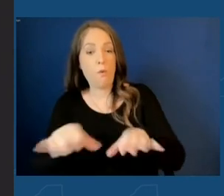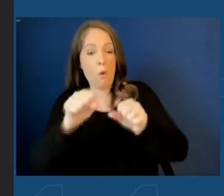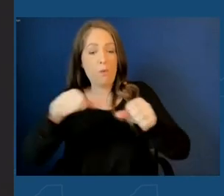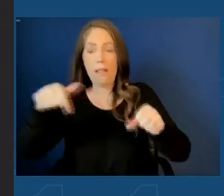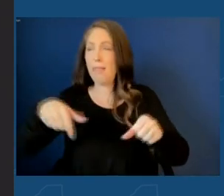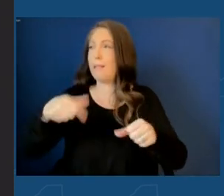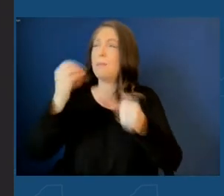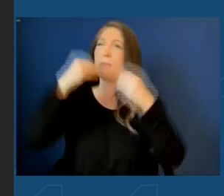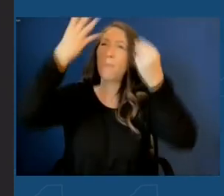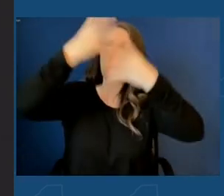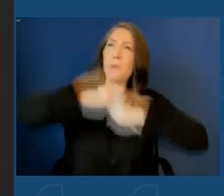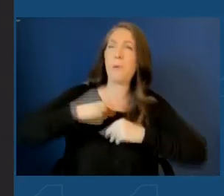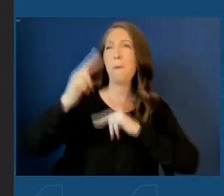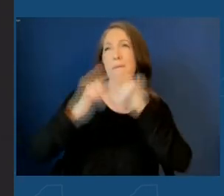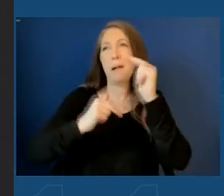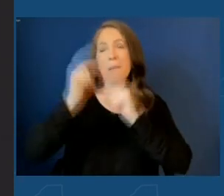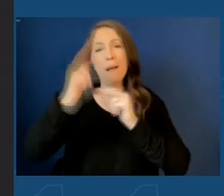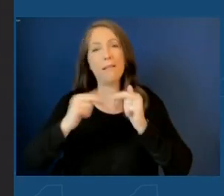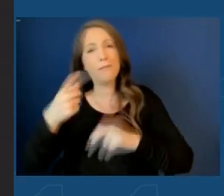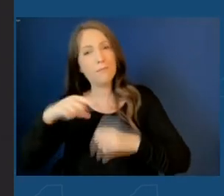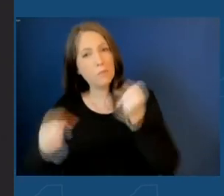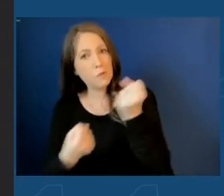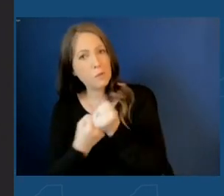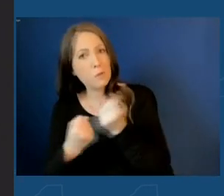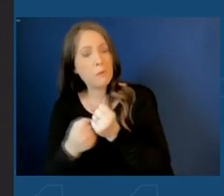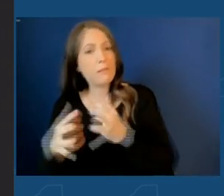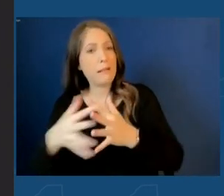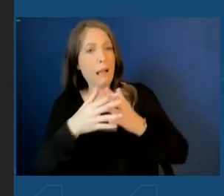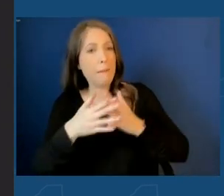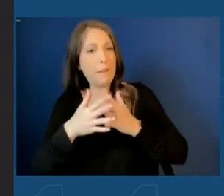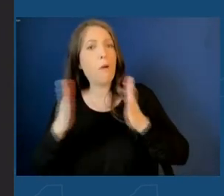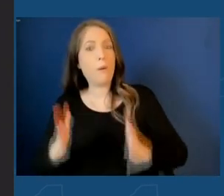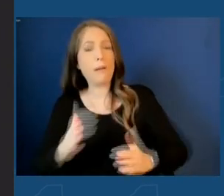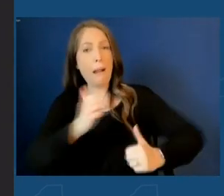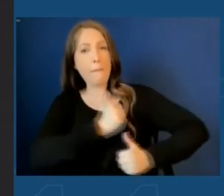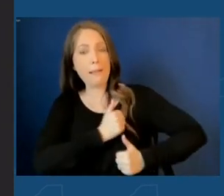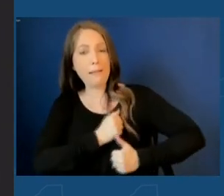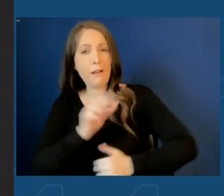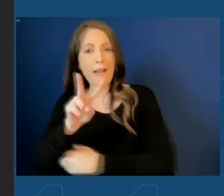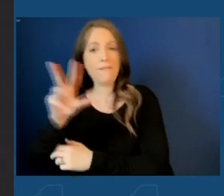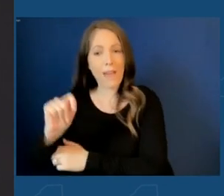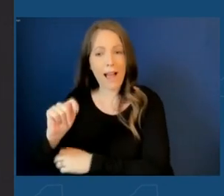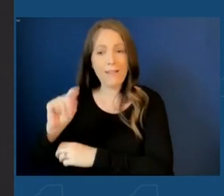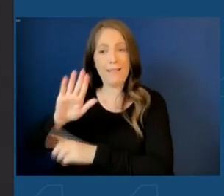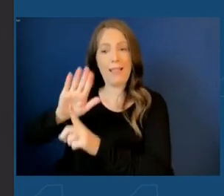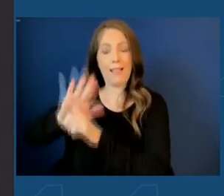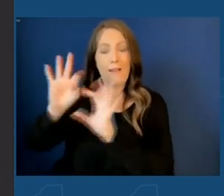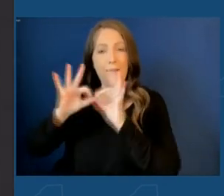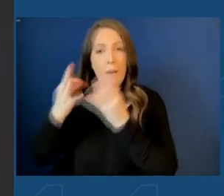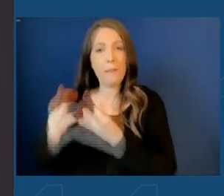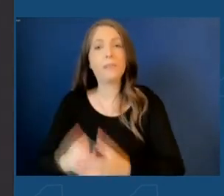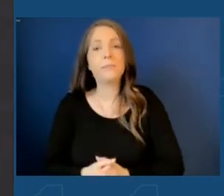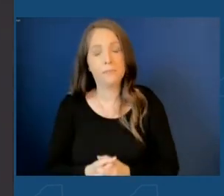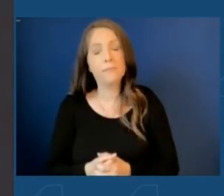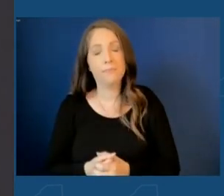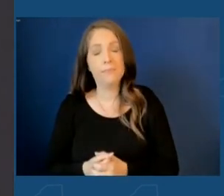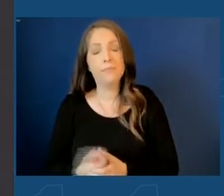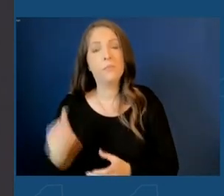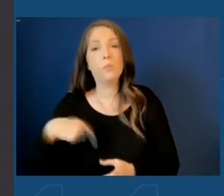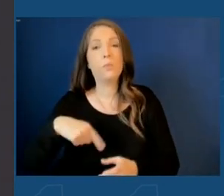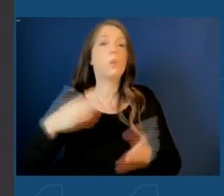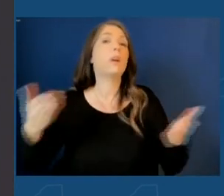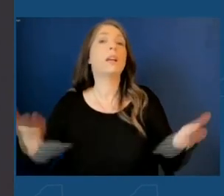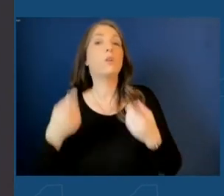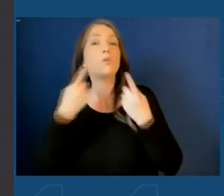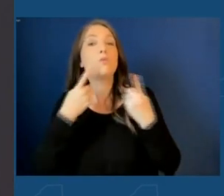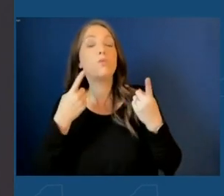beautiful building that supports our American military, veterans, and their families. We are here today